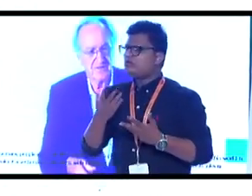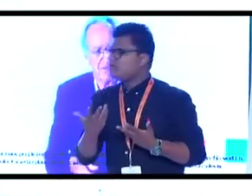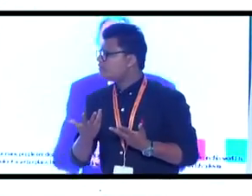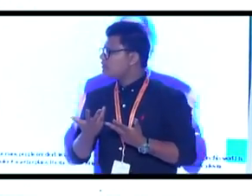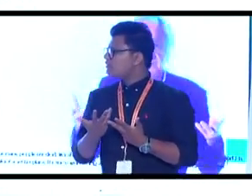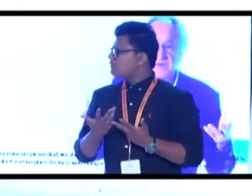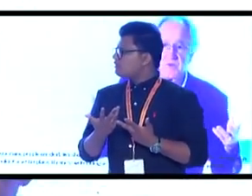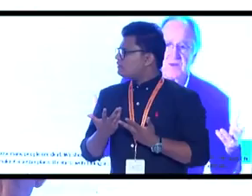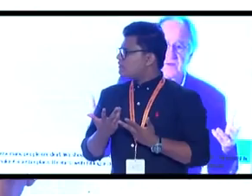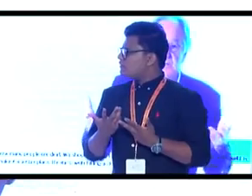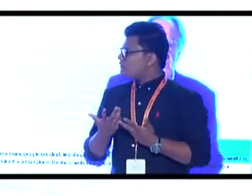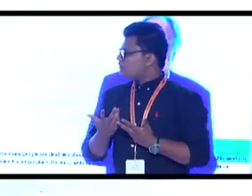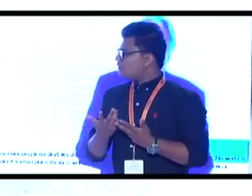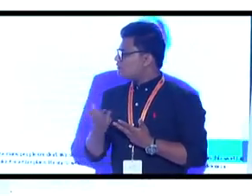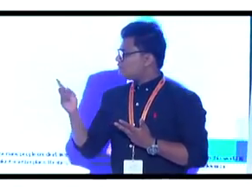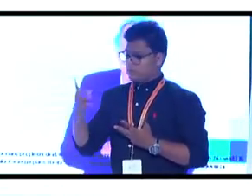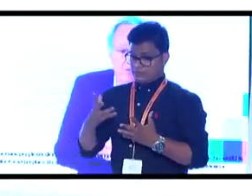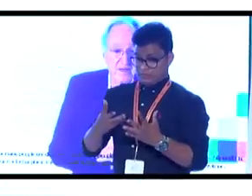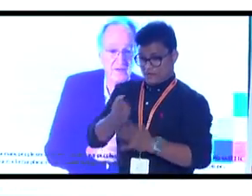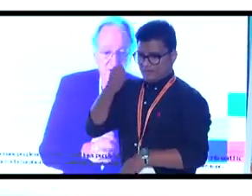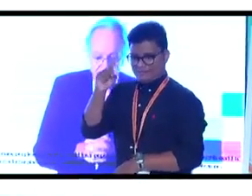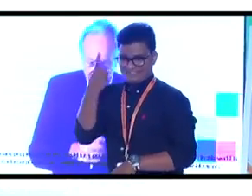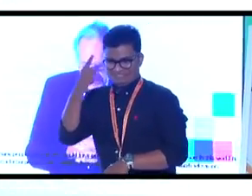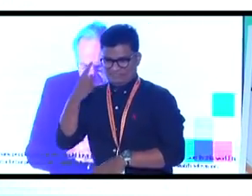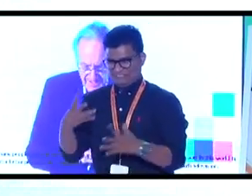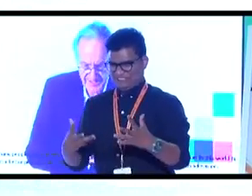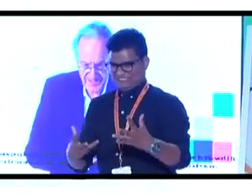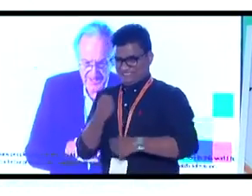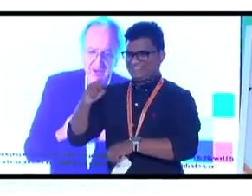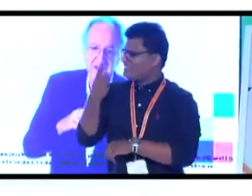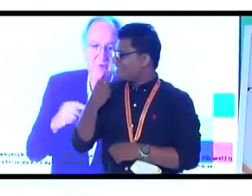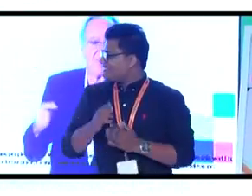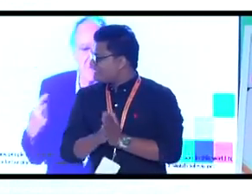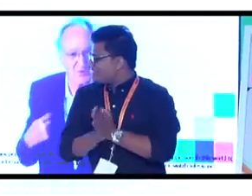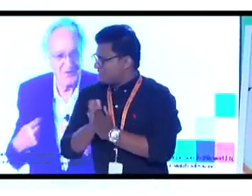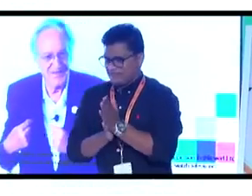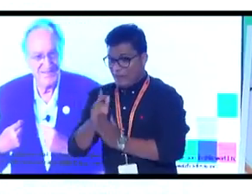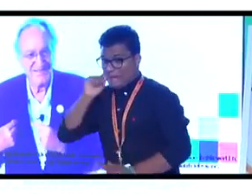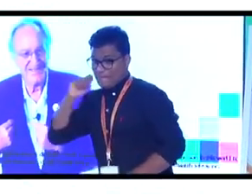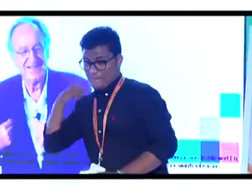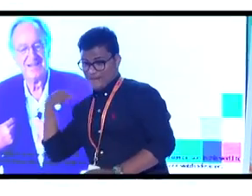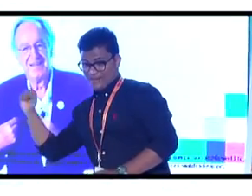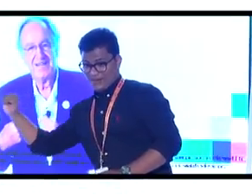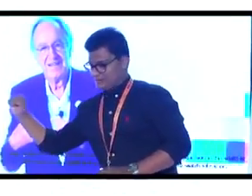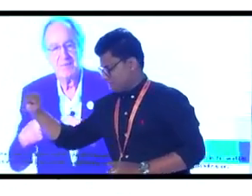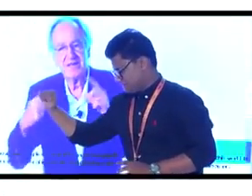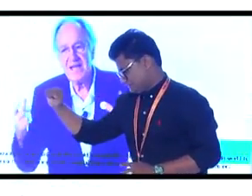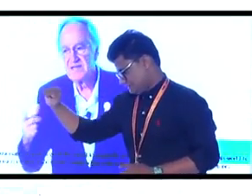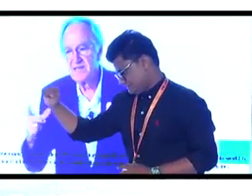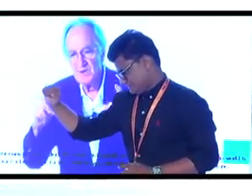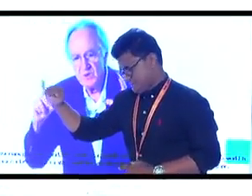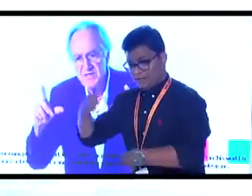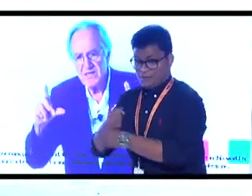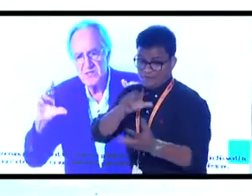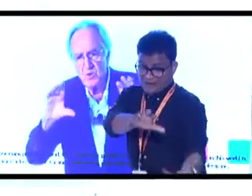I delivered the first one to President Jimmy Carter in the White House. And then I got one from my brother. But in